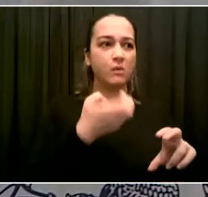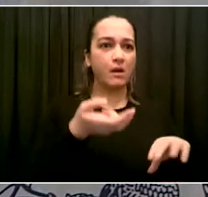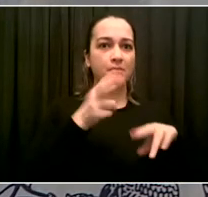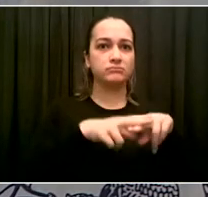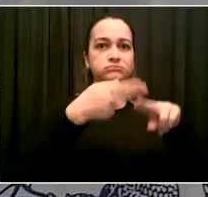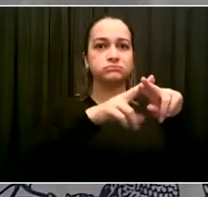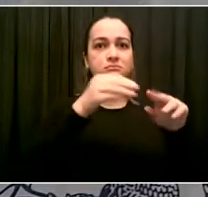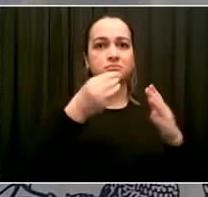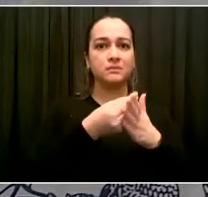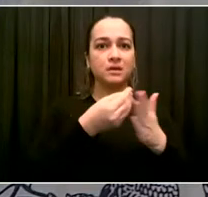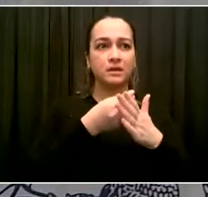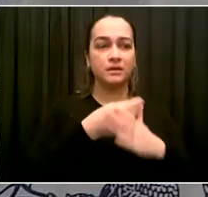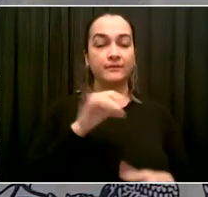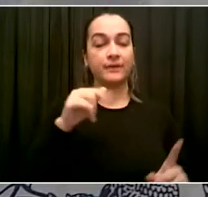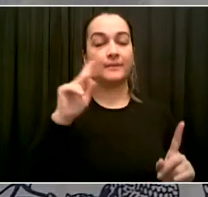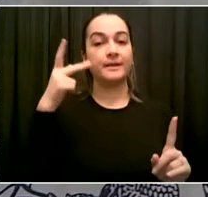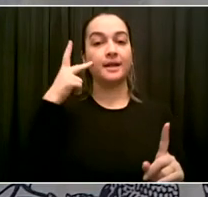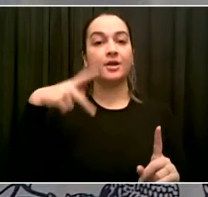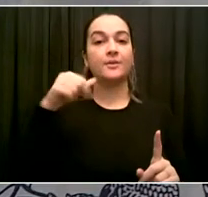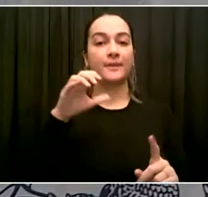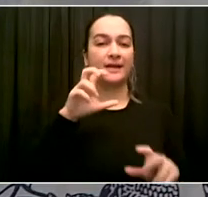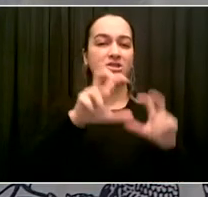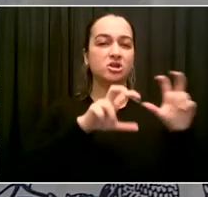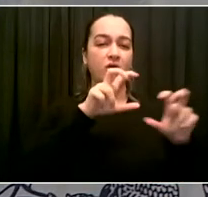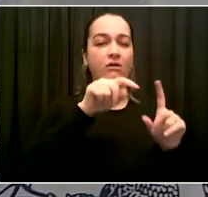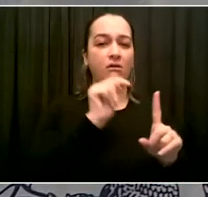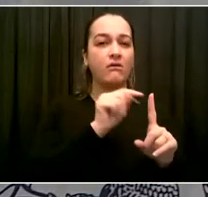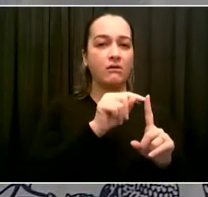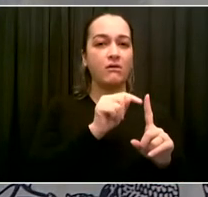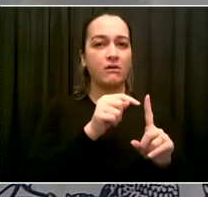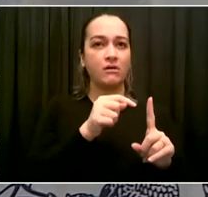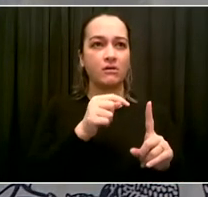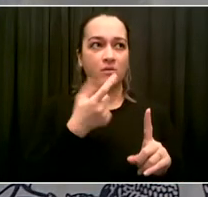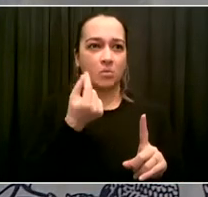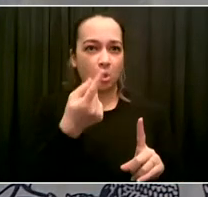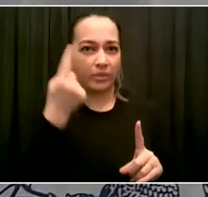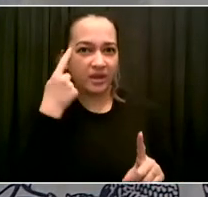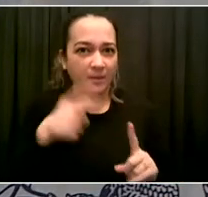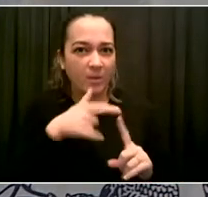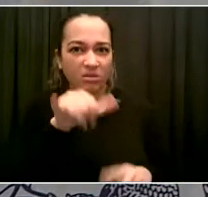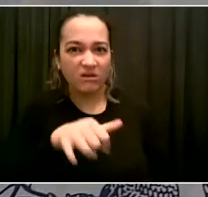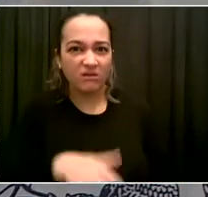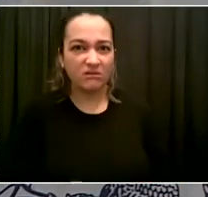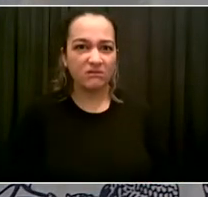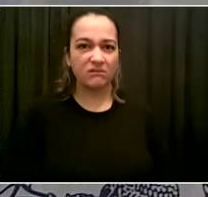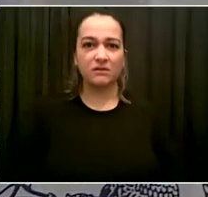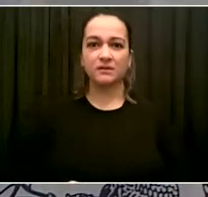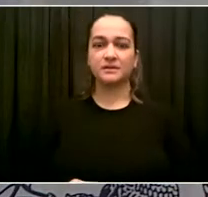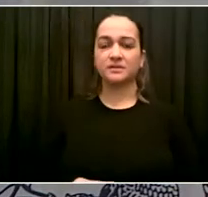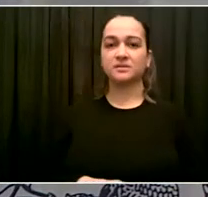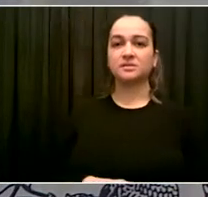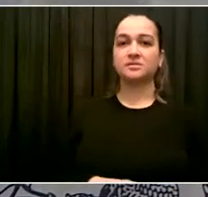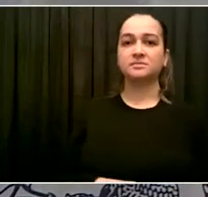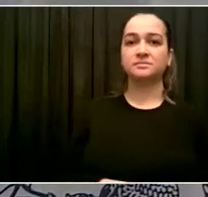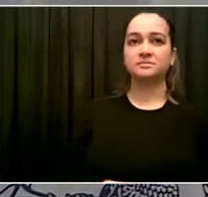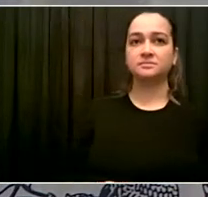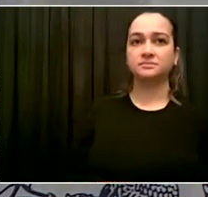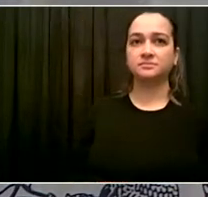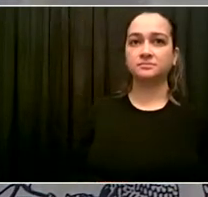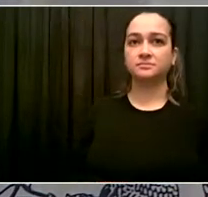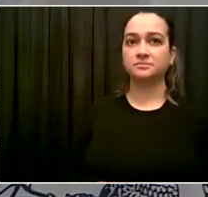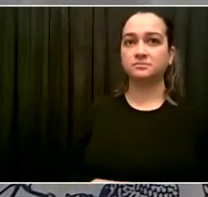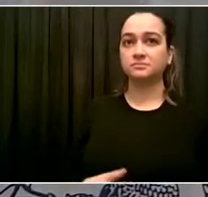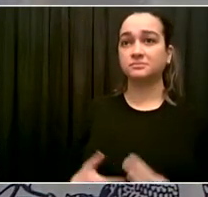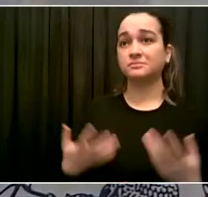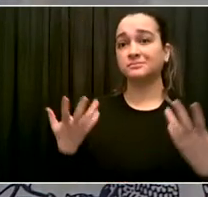the race for mayor, particularly? Well, I'll say the simplest thing, Henry. We passed